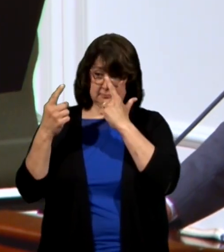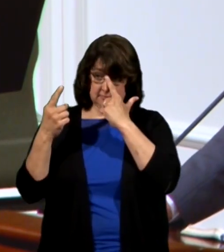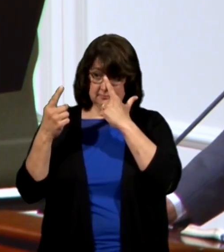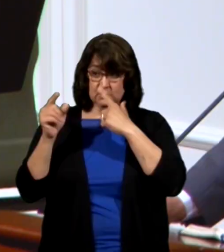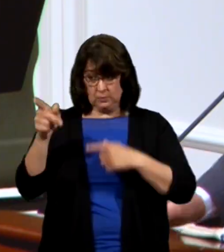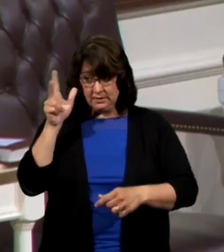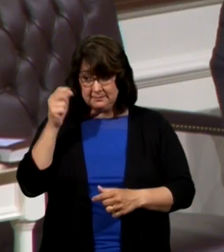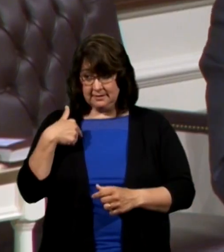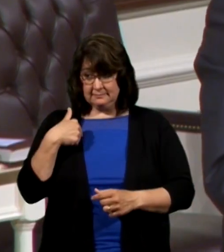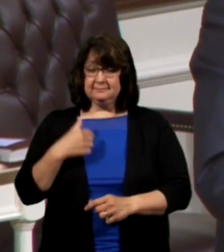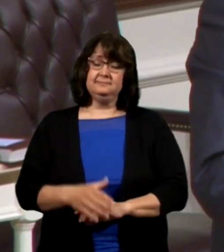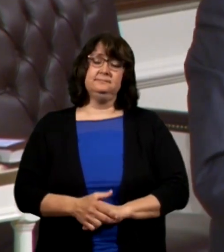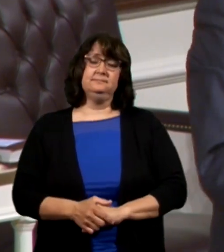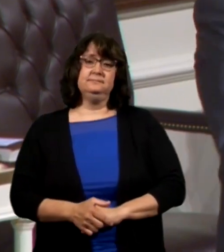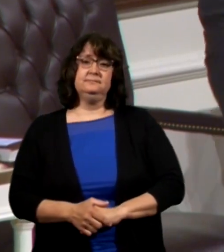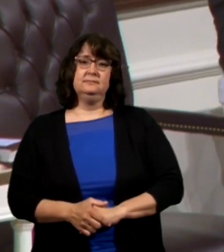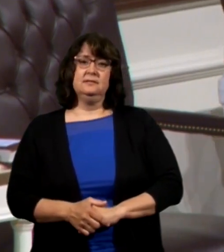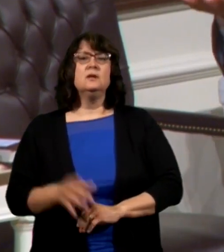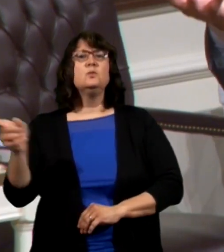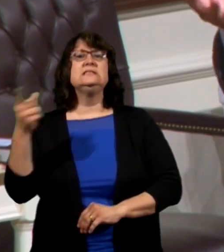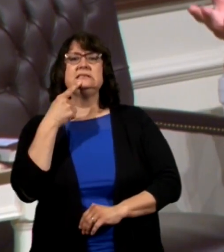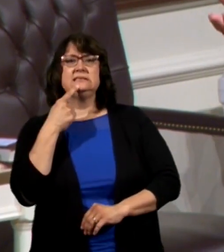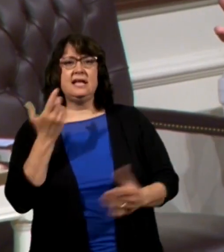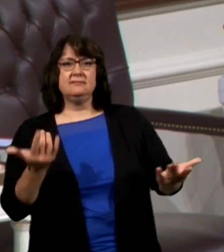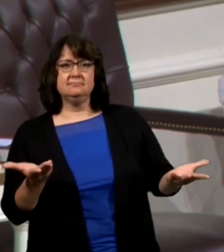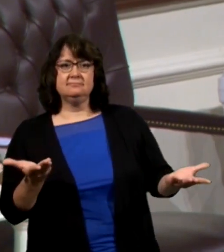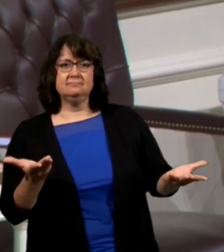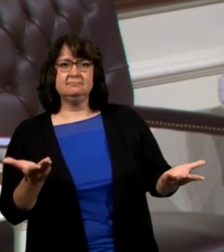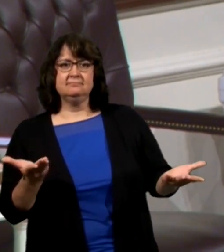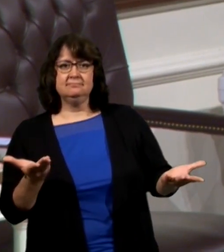now hear me what's he going to say